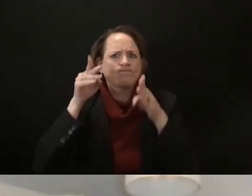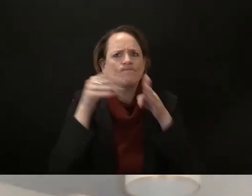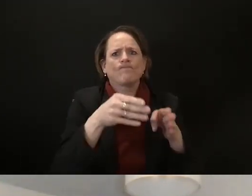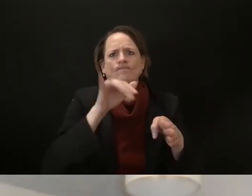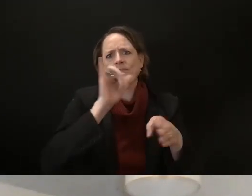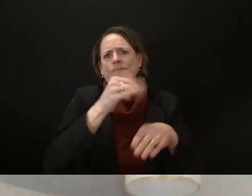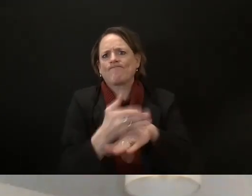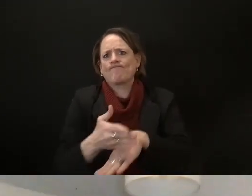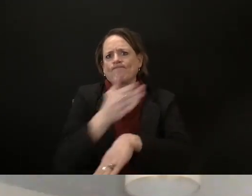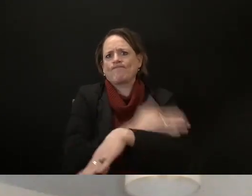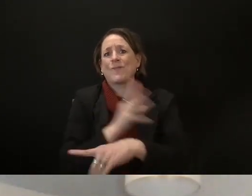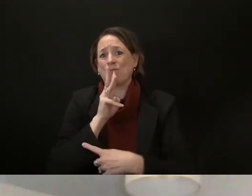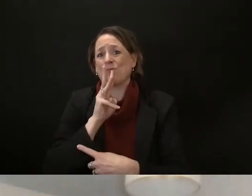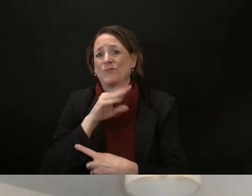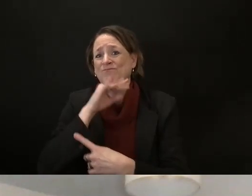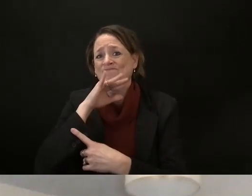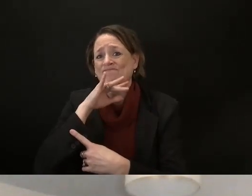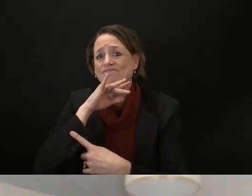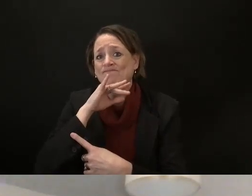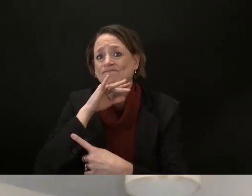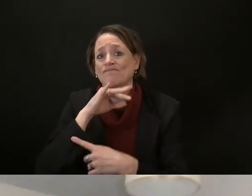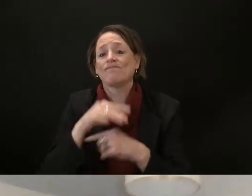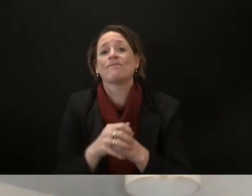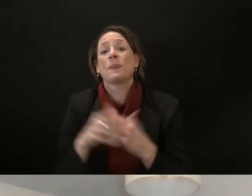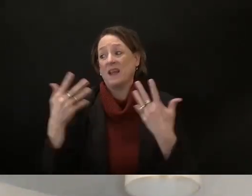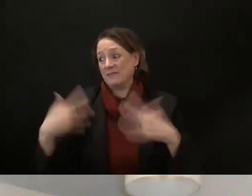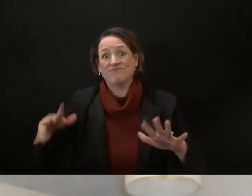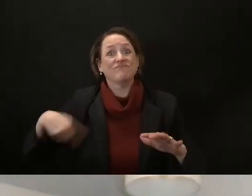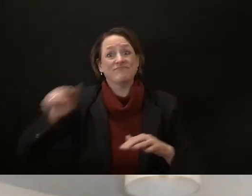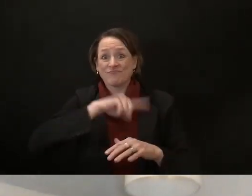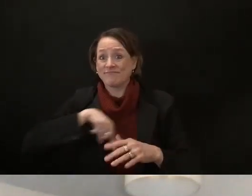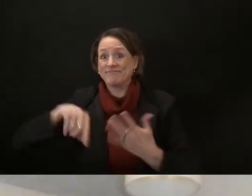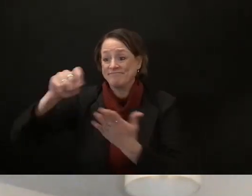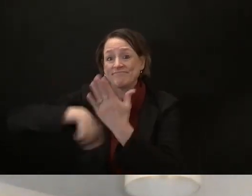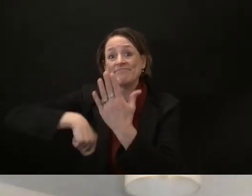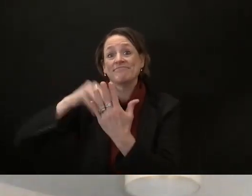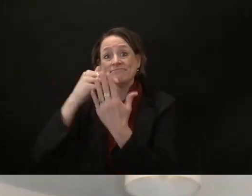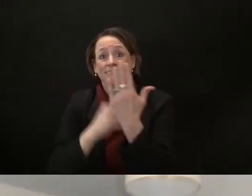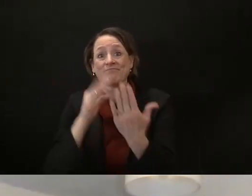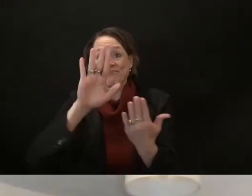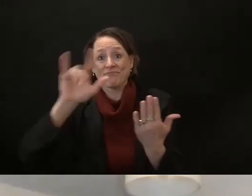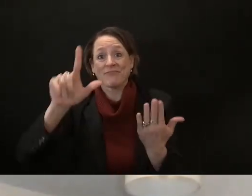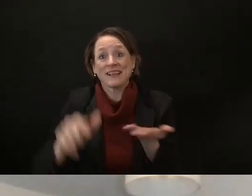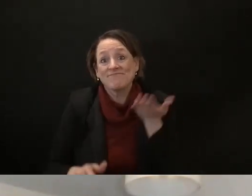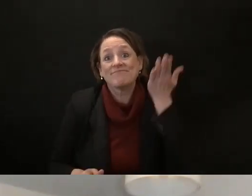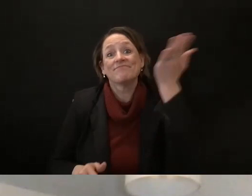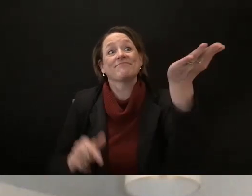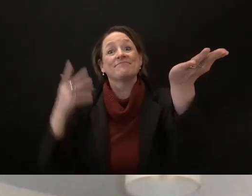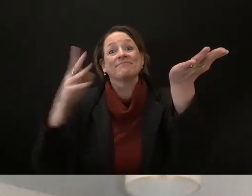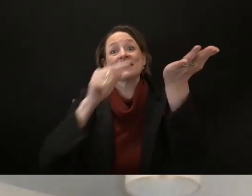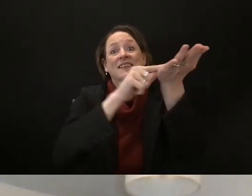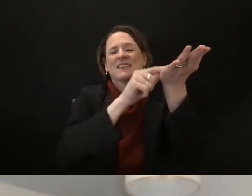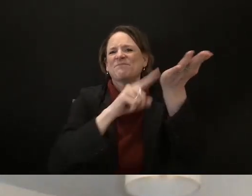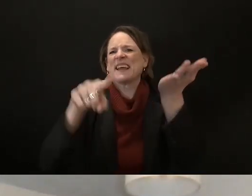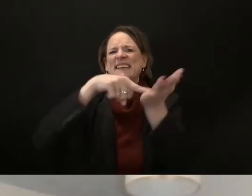watered down bill that deals with with pfos in water um bill that passed last session and not only was it